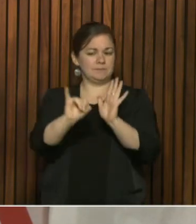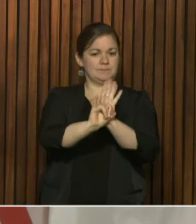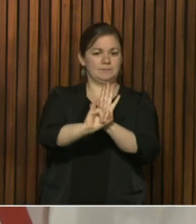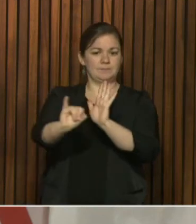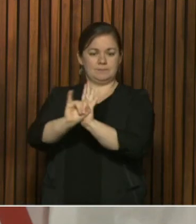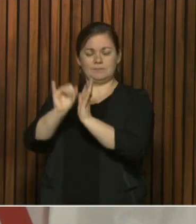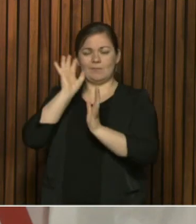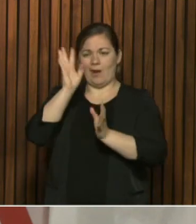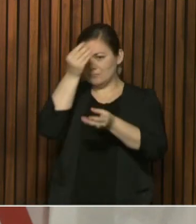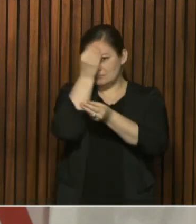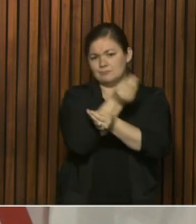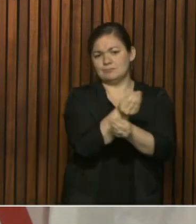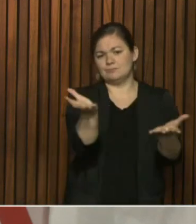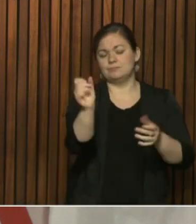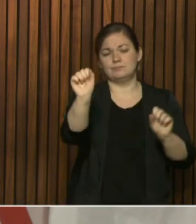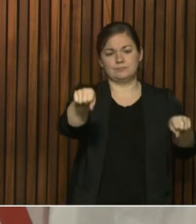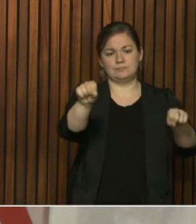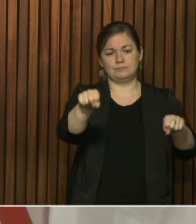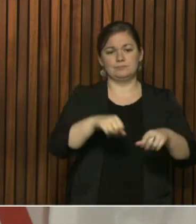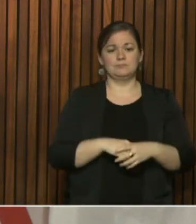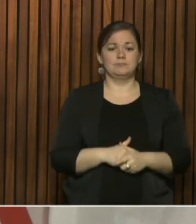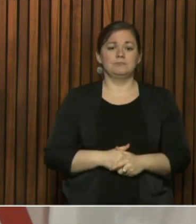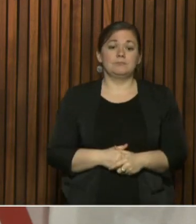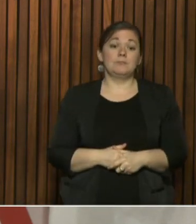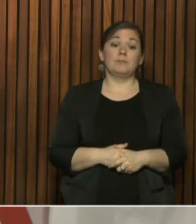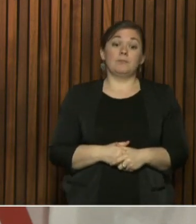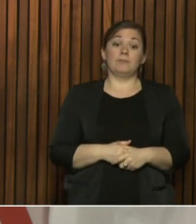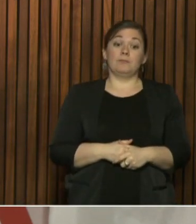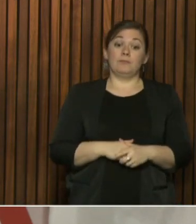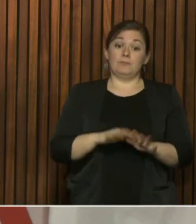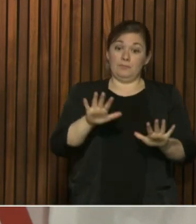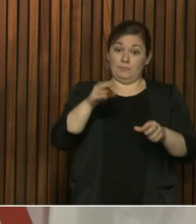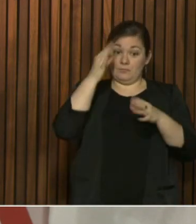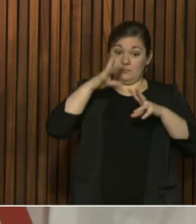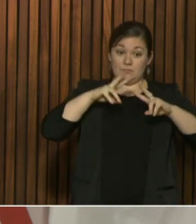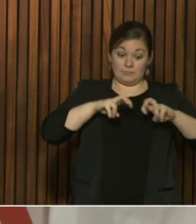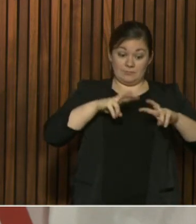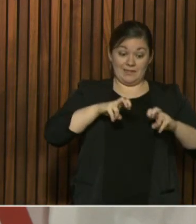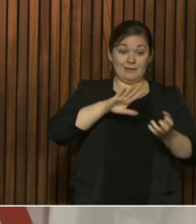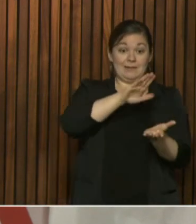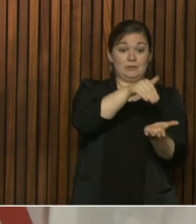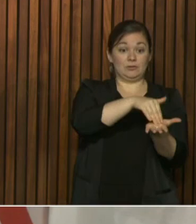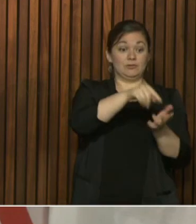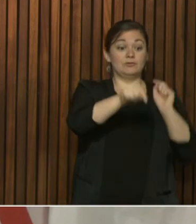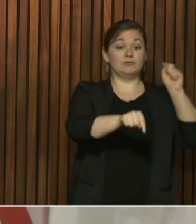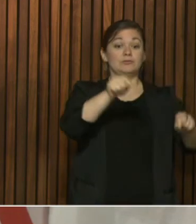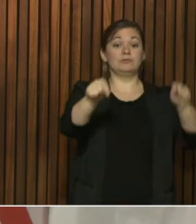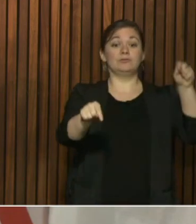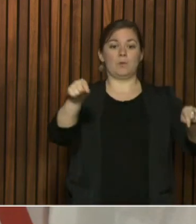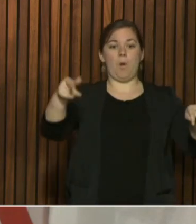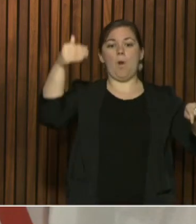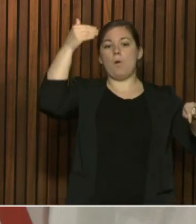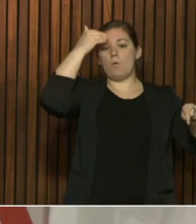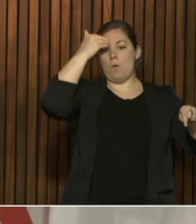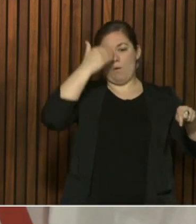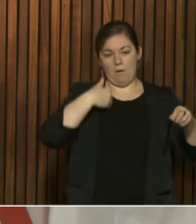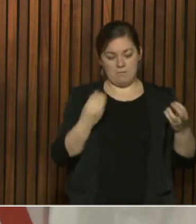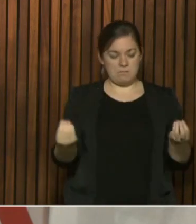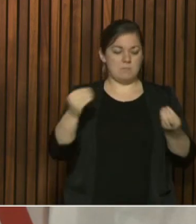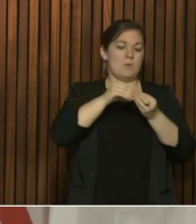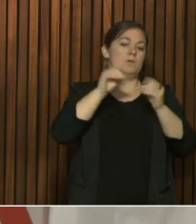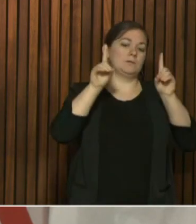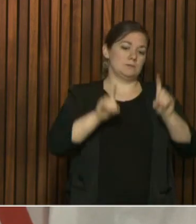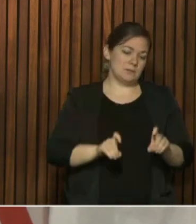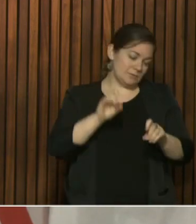the assessment centres are aware that there's increased capacity. And we are certainly saying, you know, if